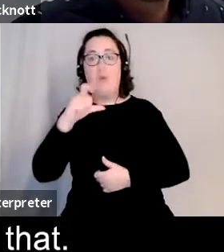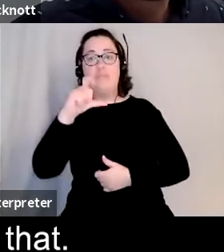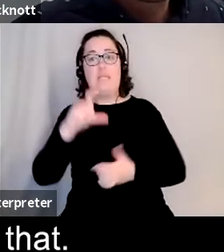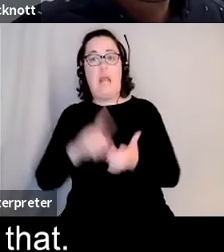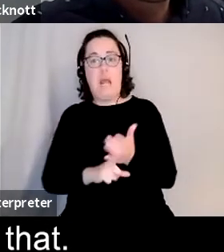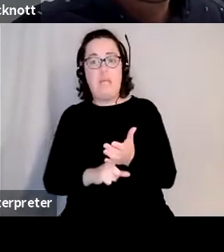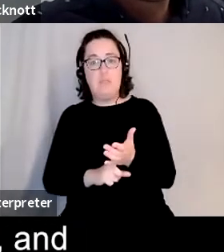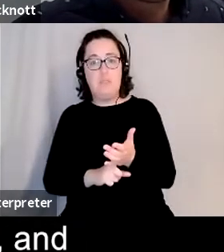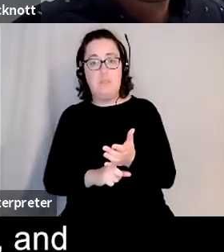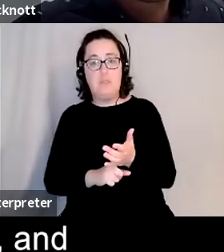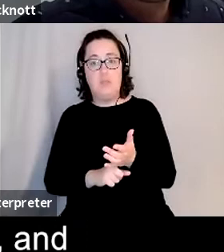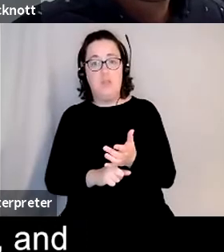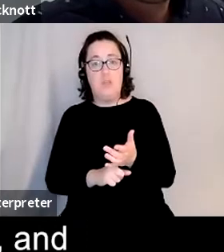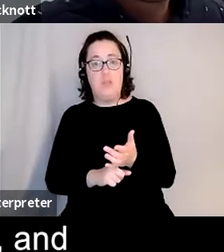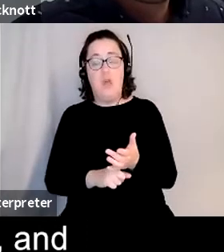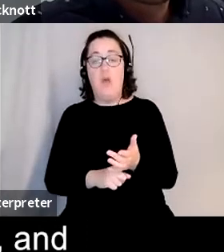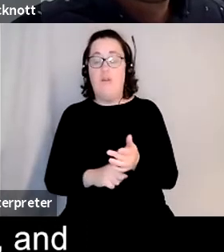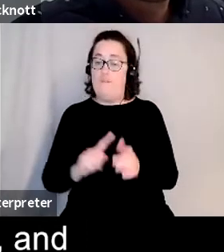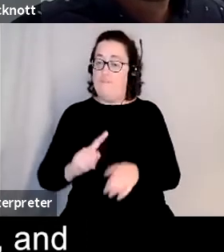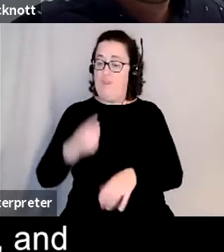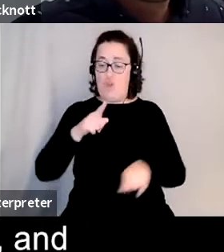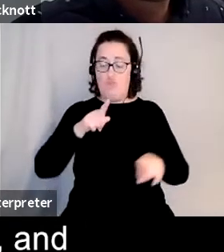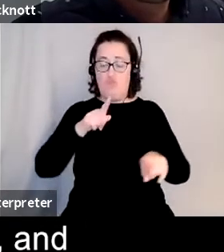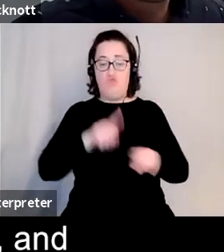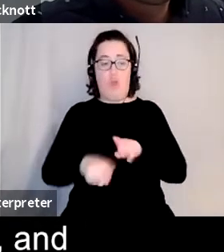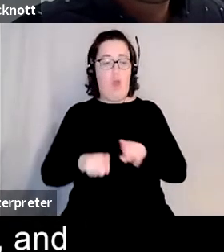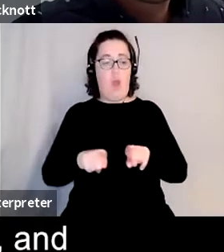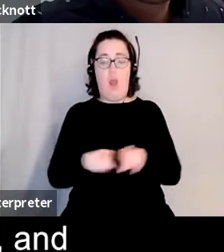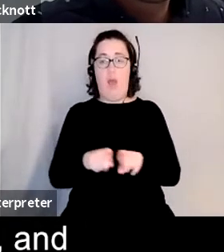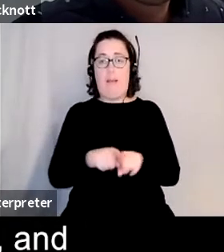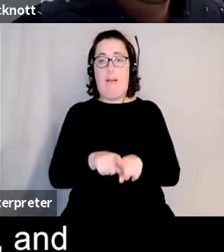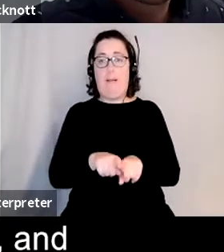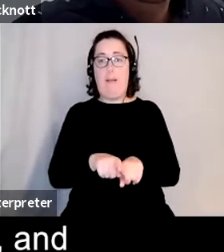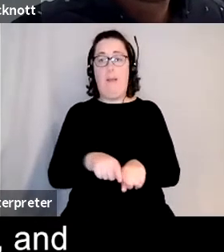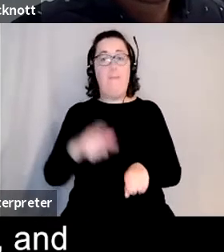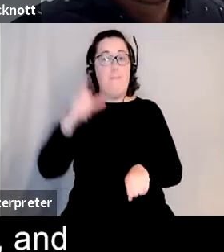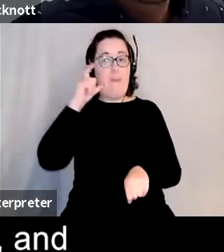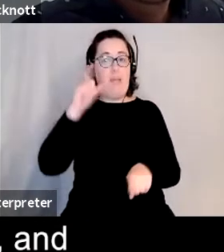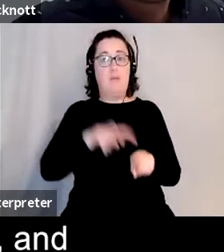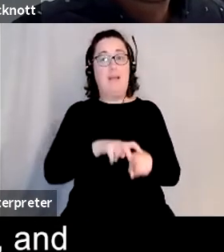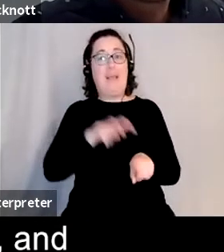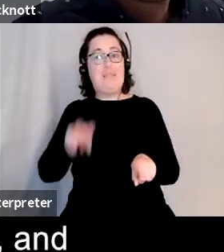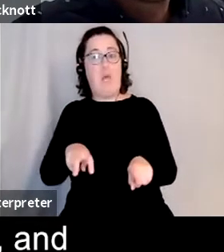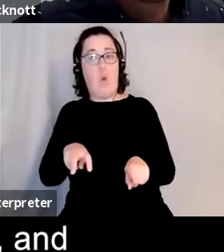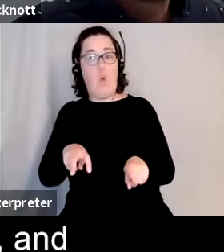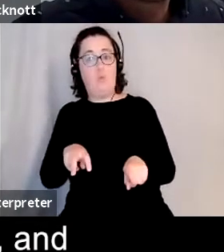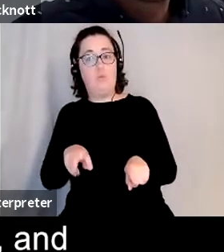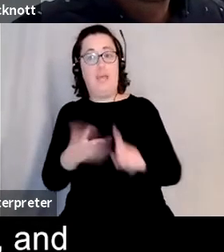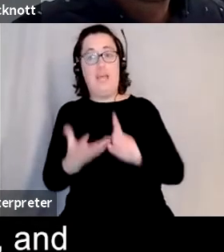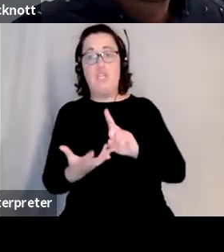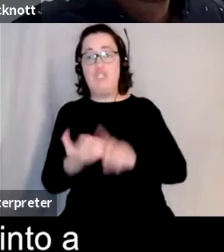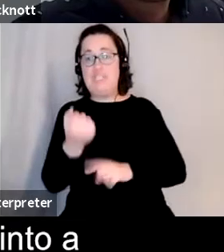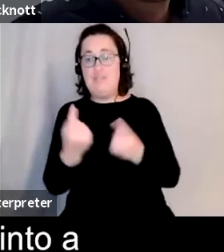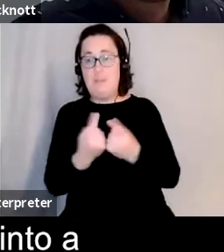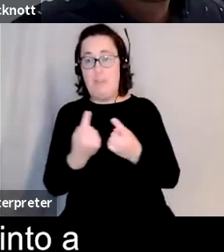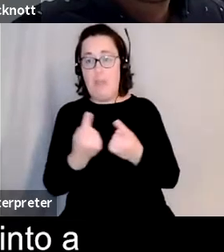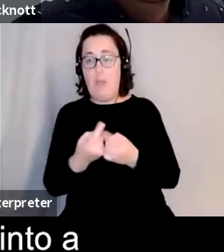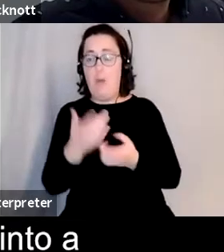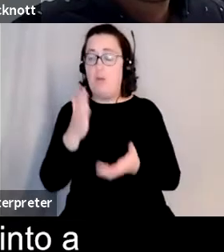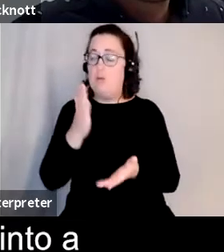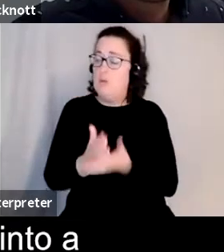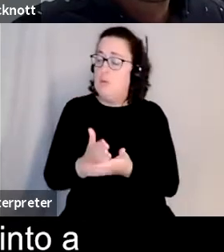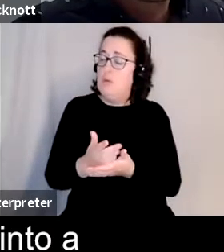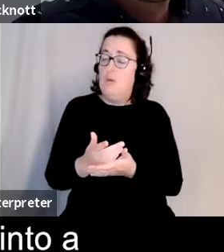it was just to see if i could get out of bed in the morning and achieve something but it has massively helped me